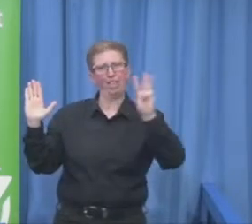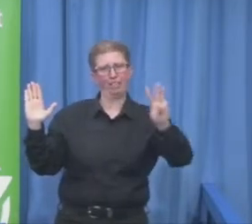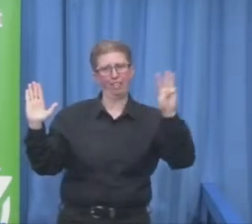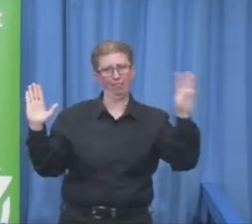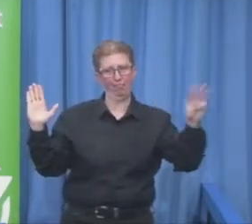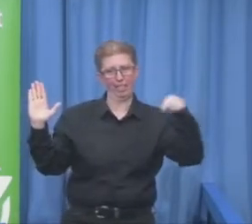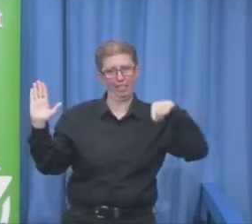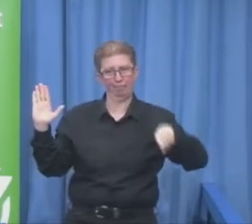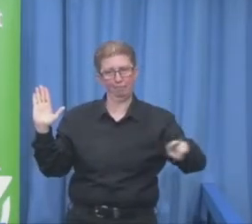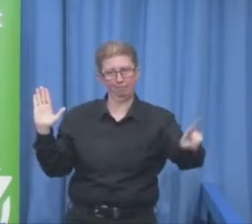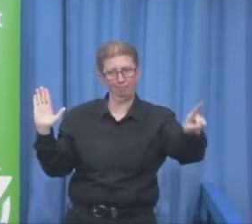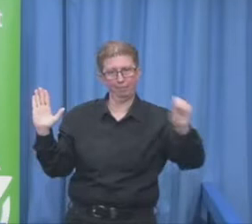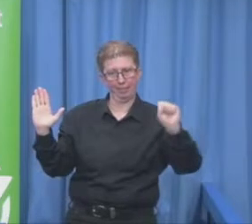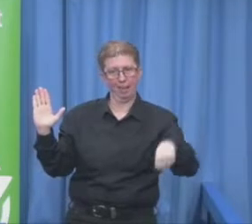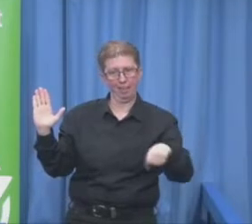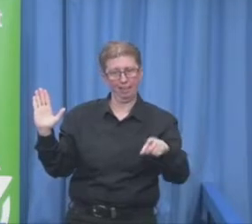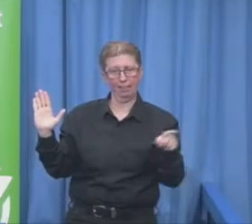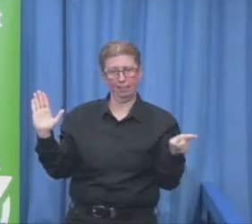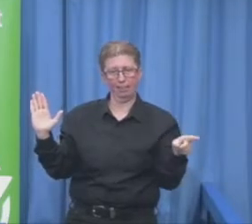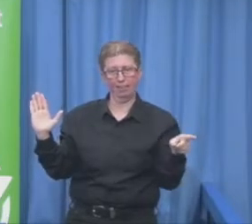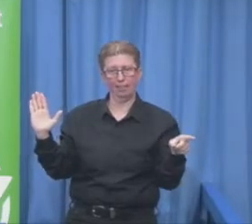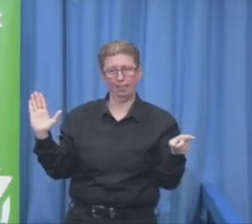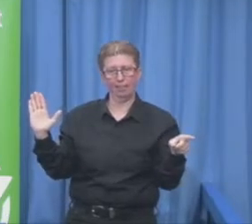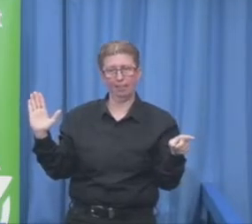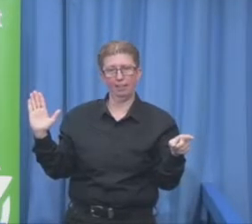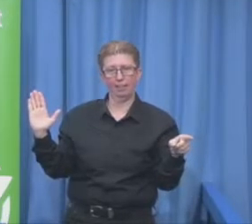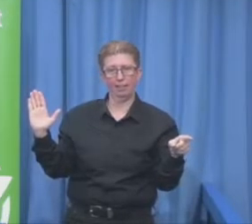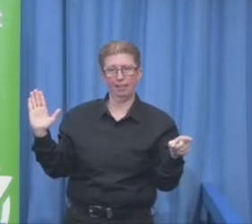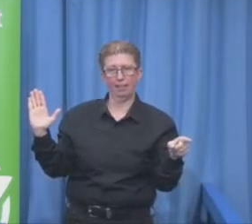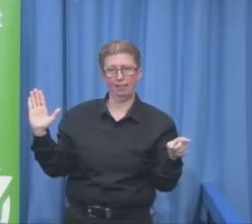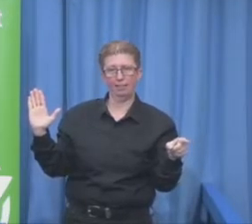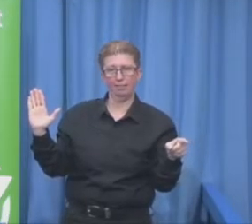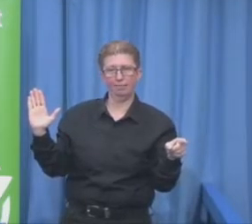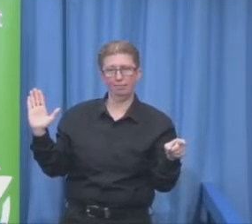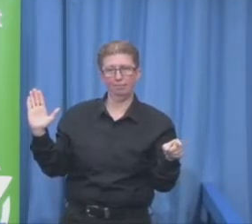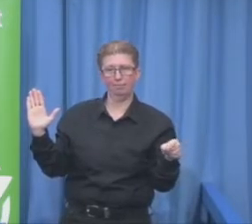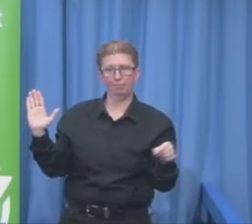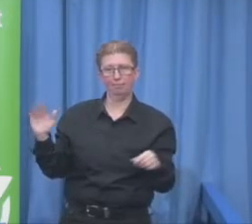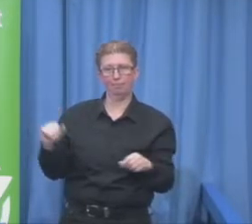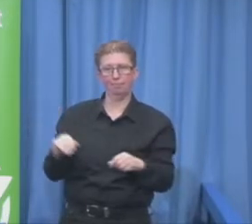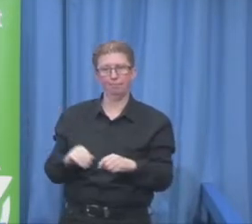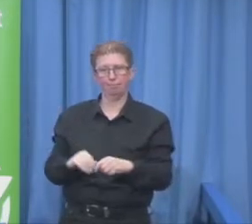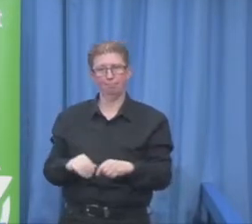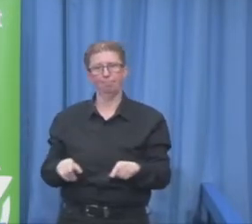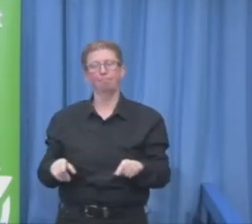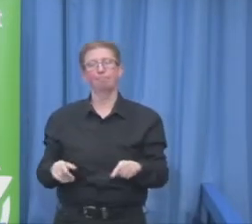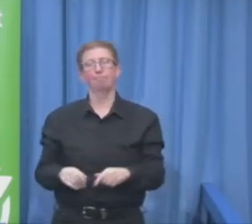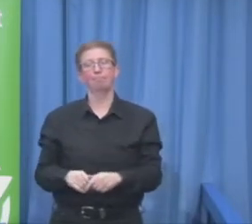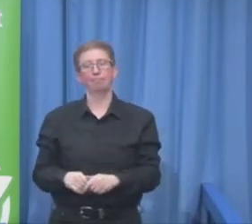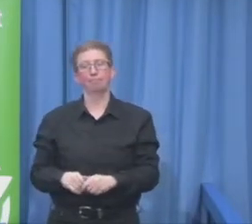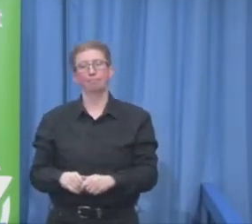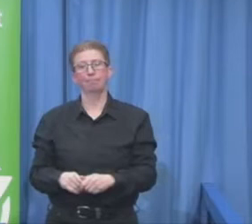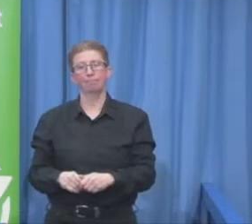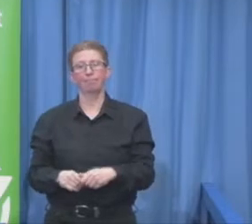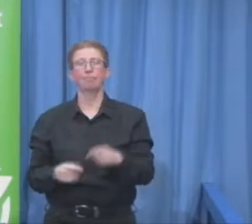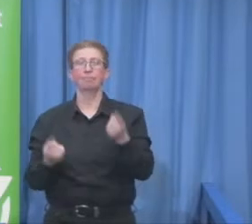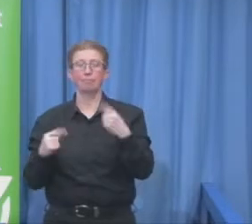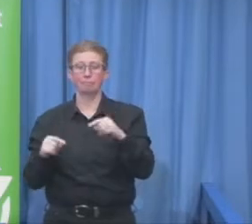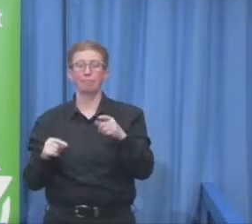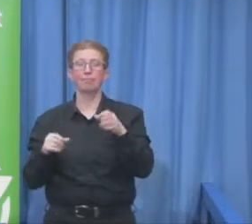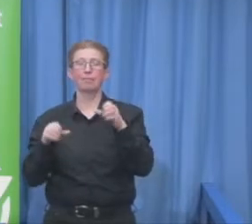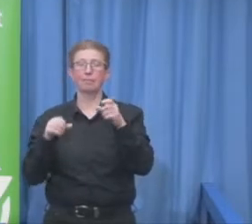through the morning at jgoldstein498 at gmail.com, but you can find that in the